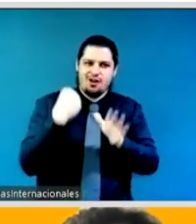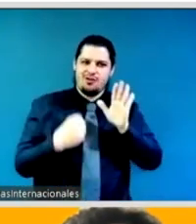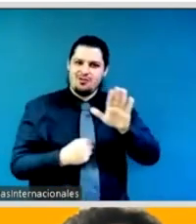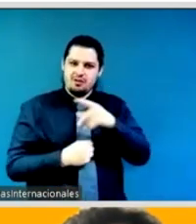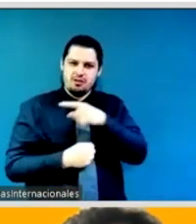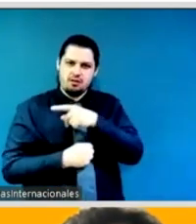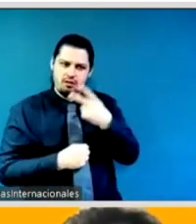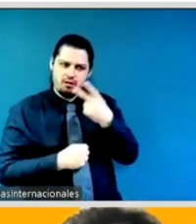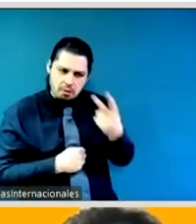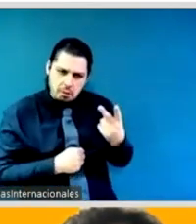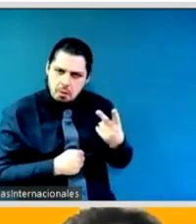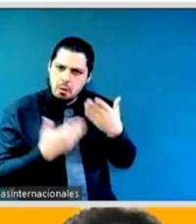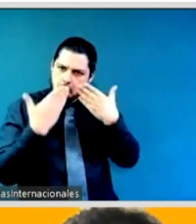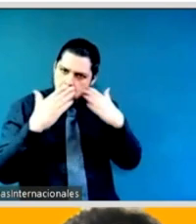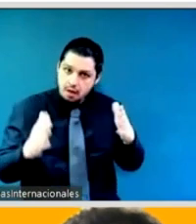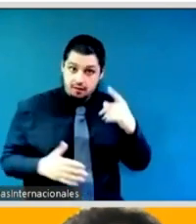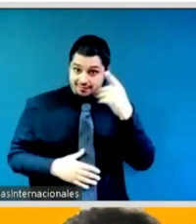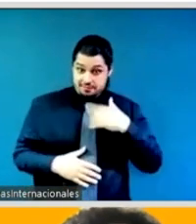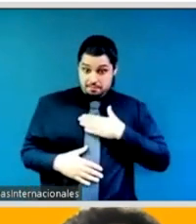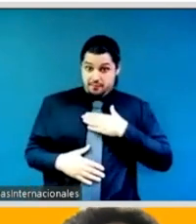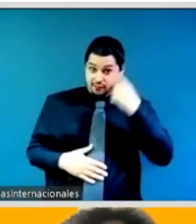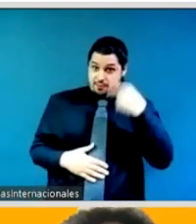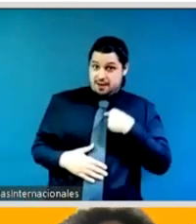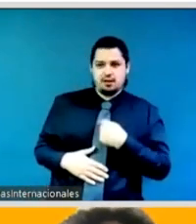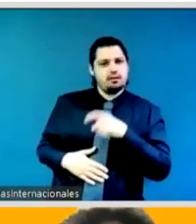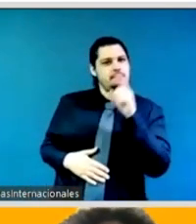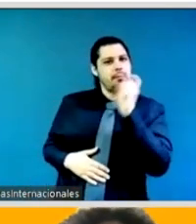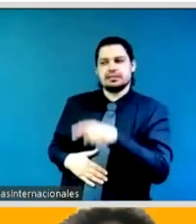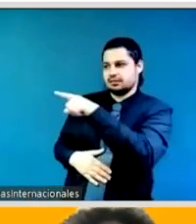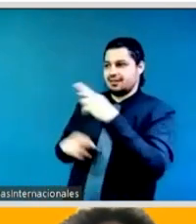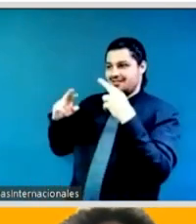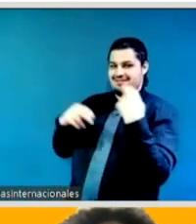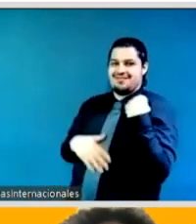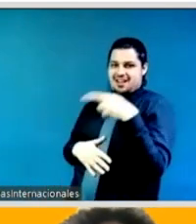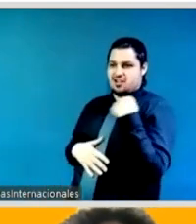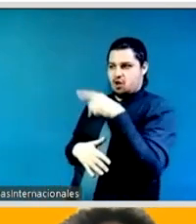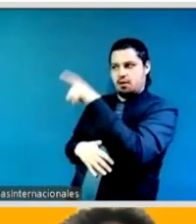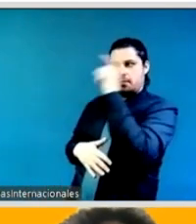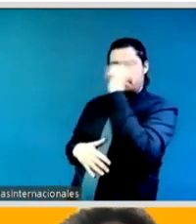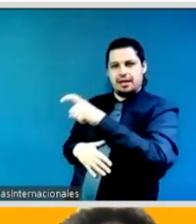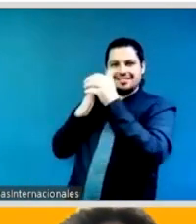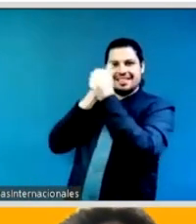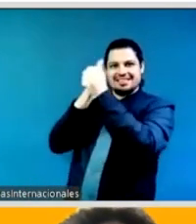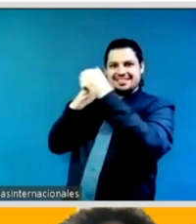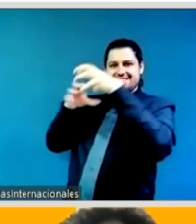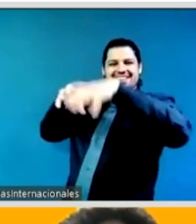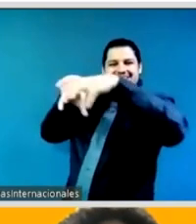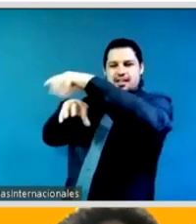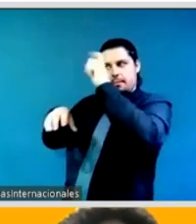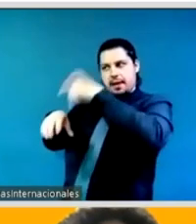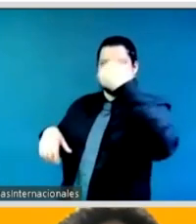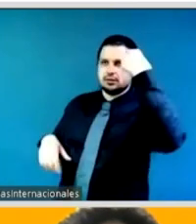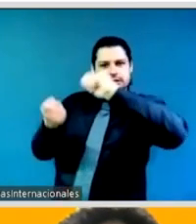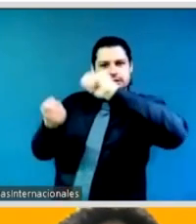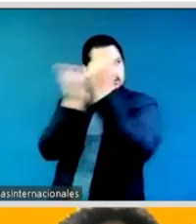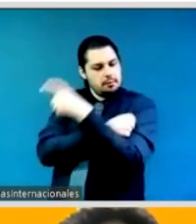slog but it's absolutely important and you know power to the young and power to the feminists from the south because without